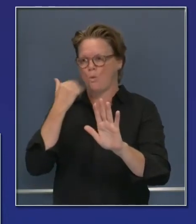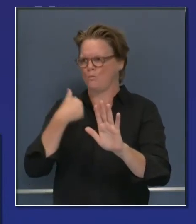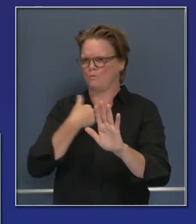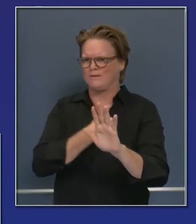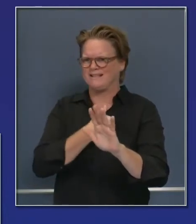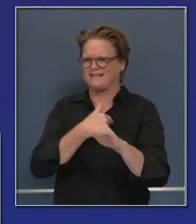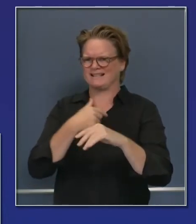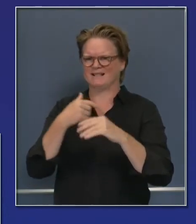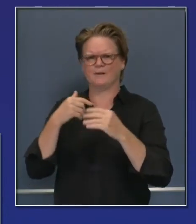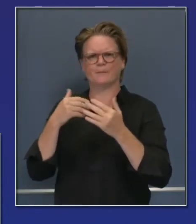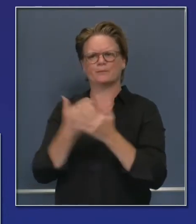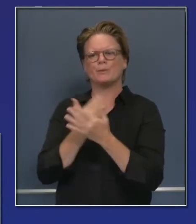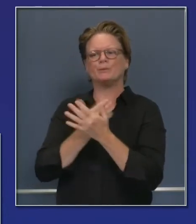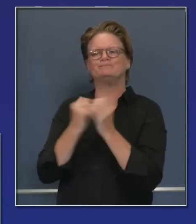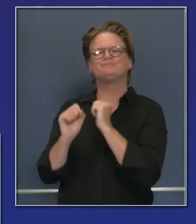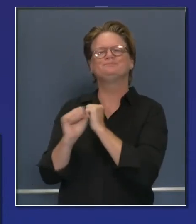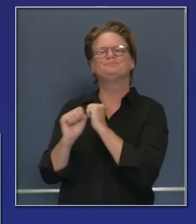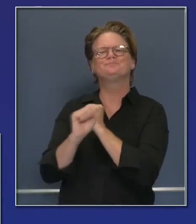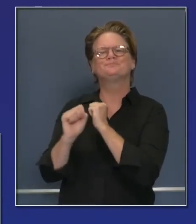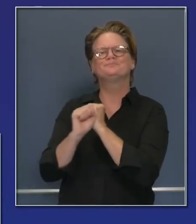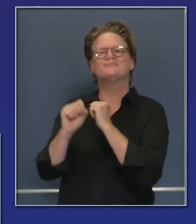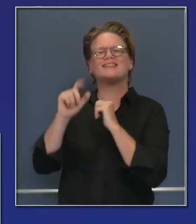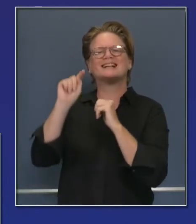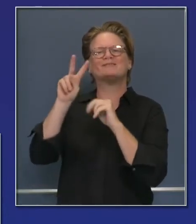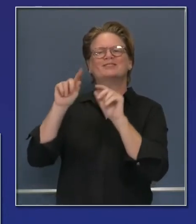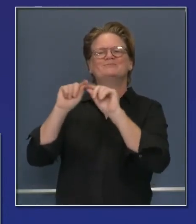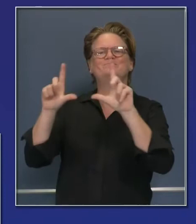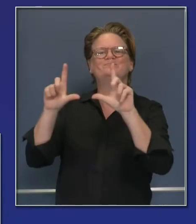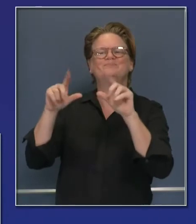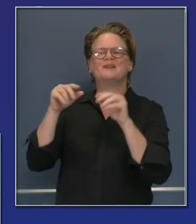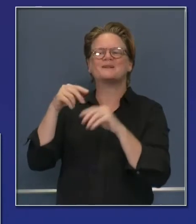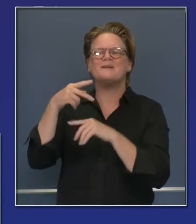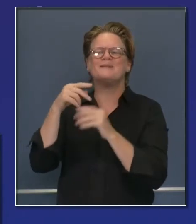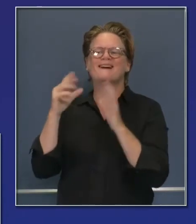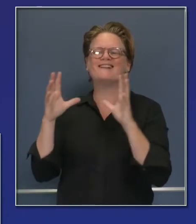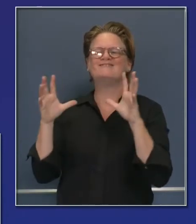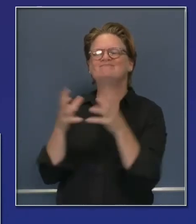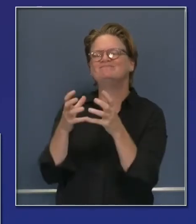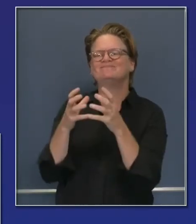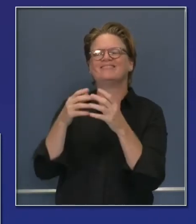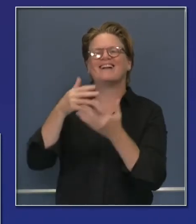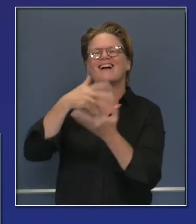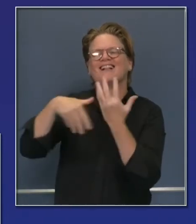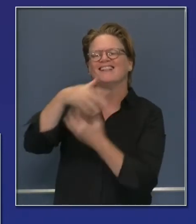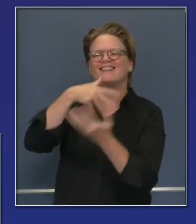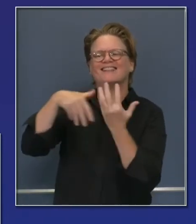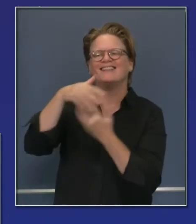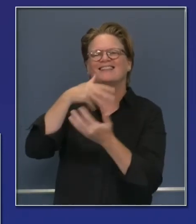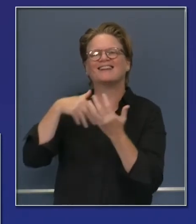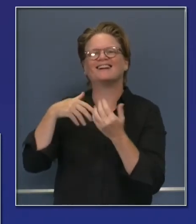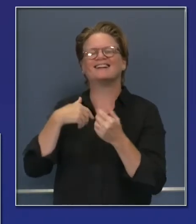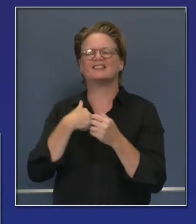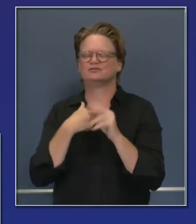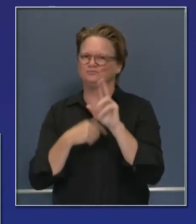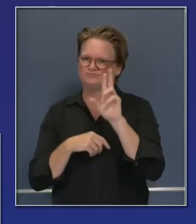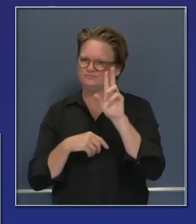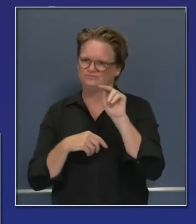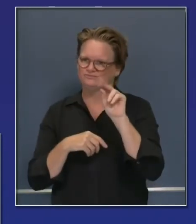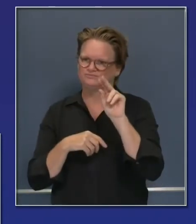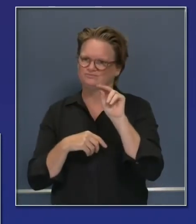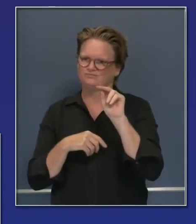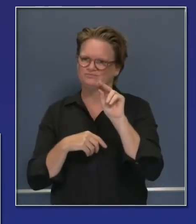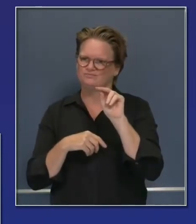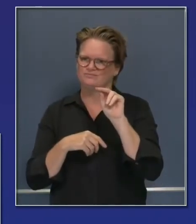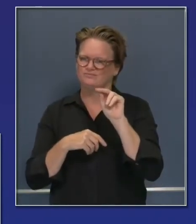issue of mixing and where we're seeing challenges. And so I cannot impress upon you more, though I will on